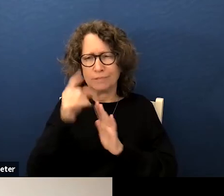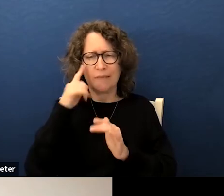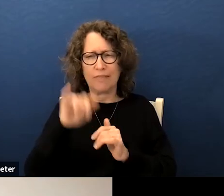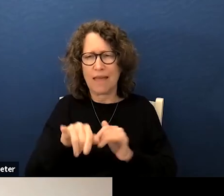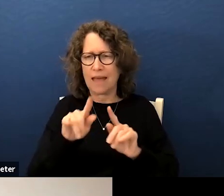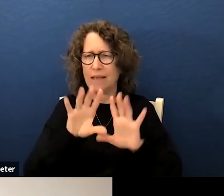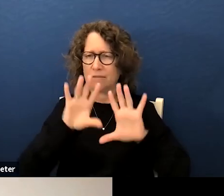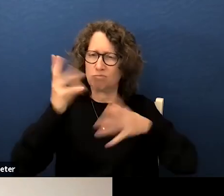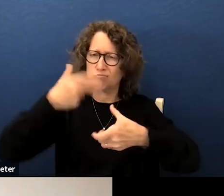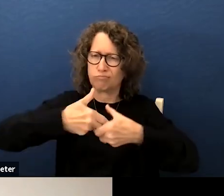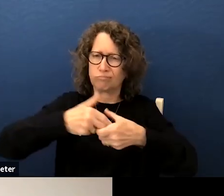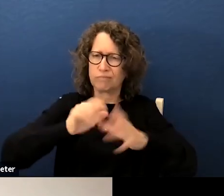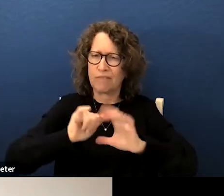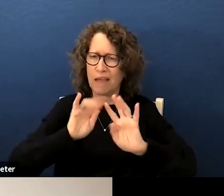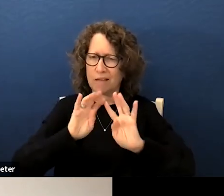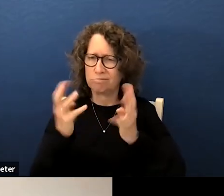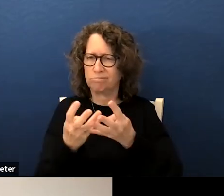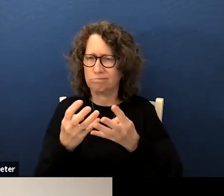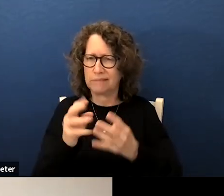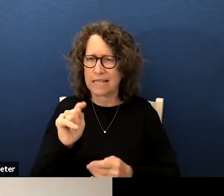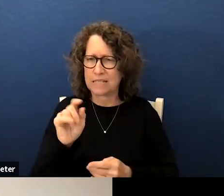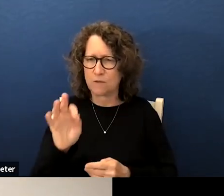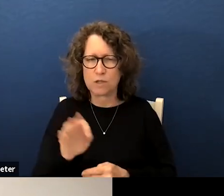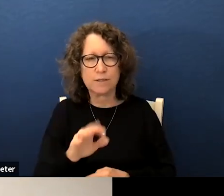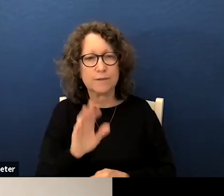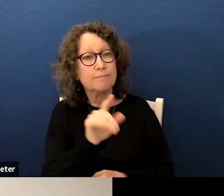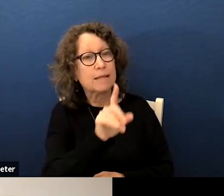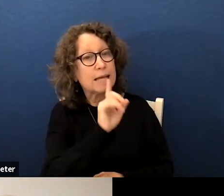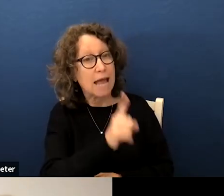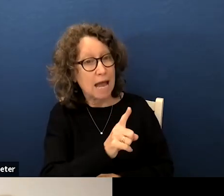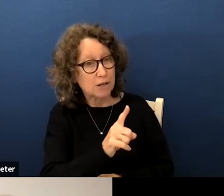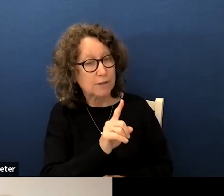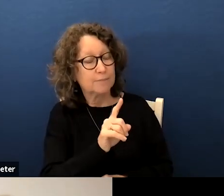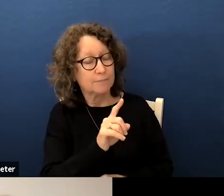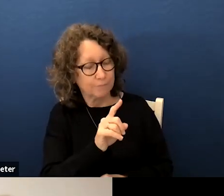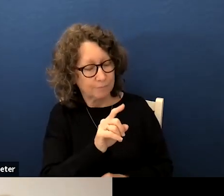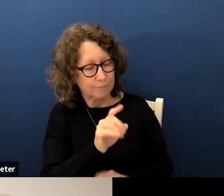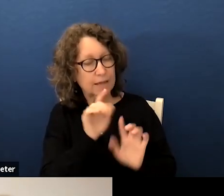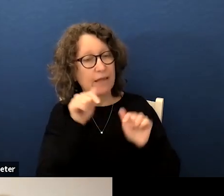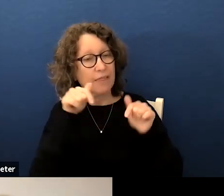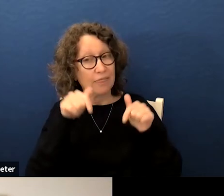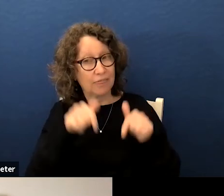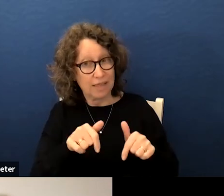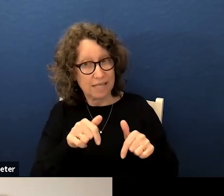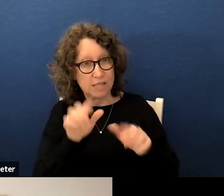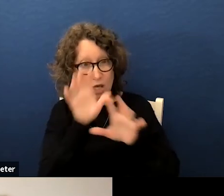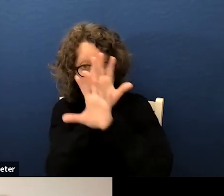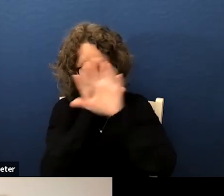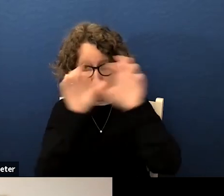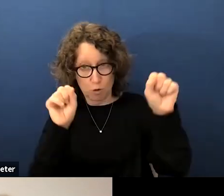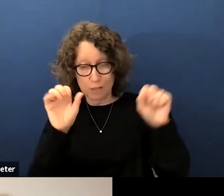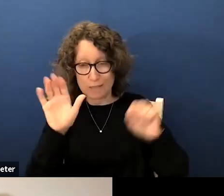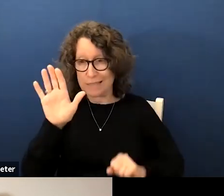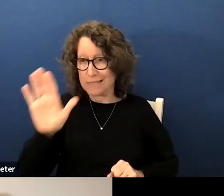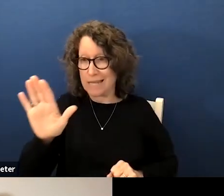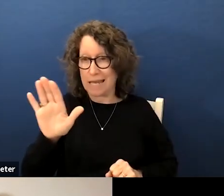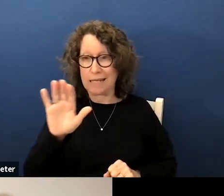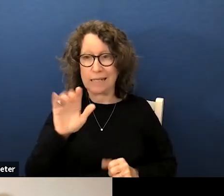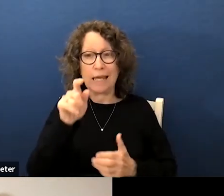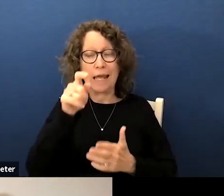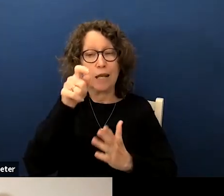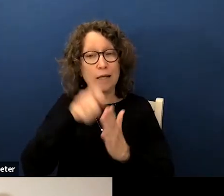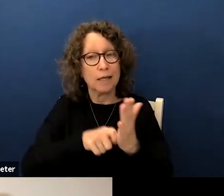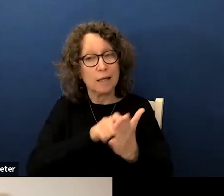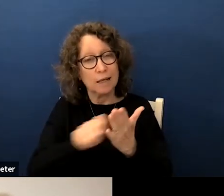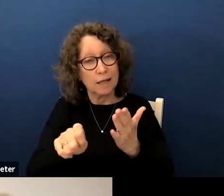in that task force yes actually um so this is a the superintendent's uh literacy task